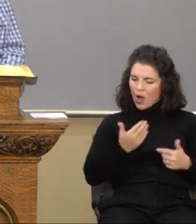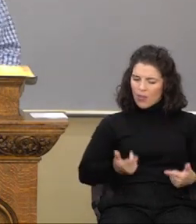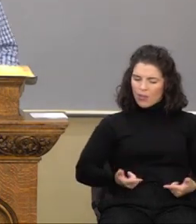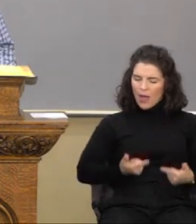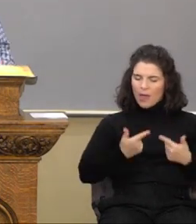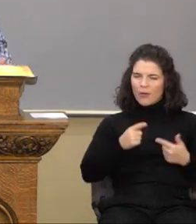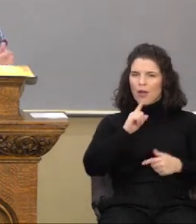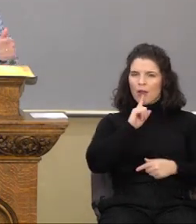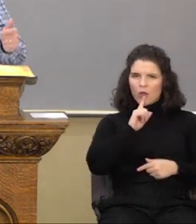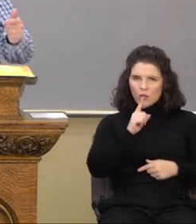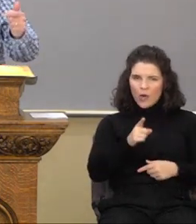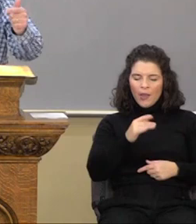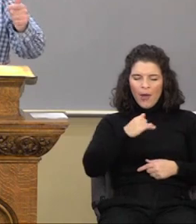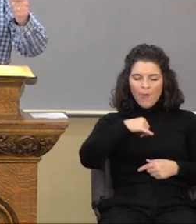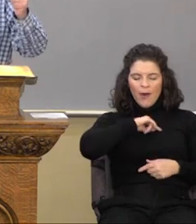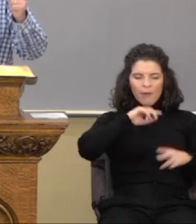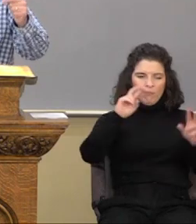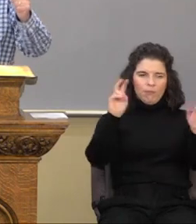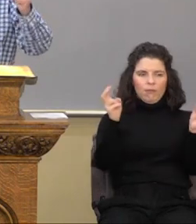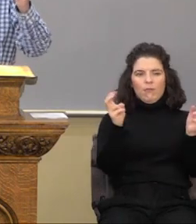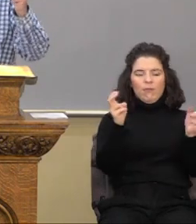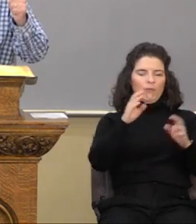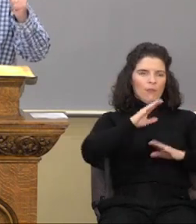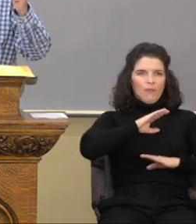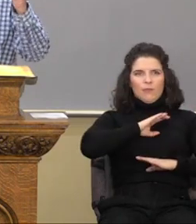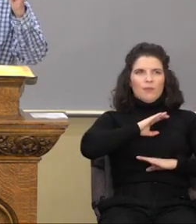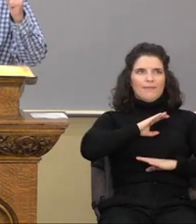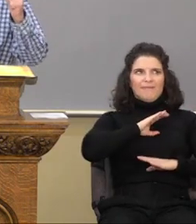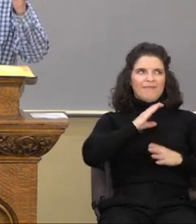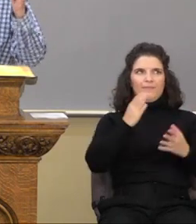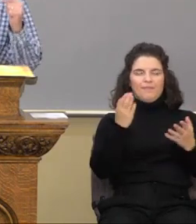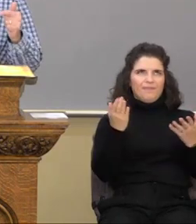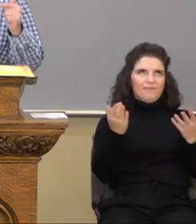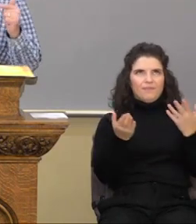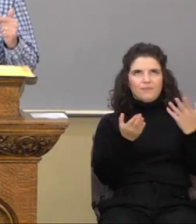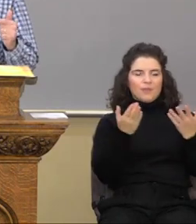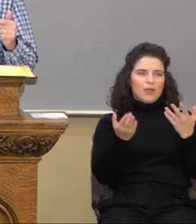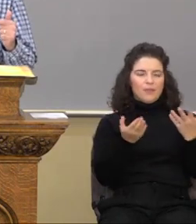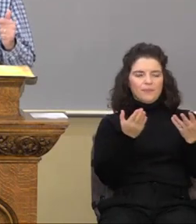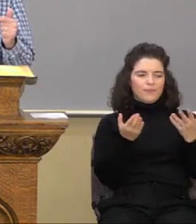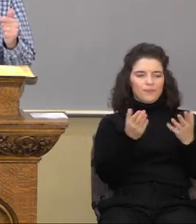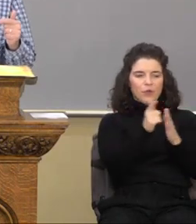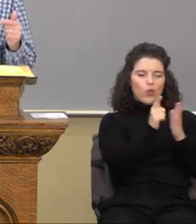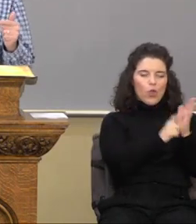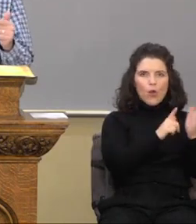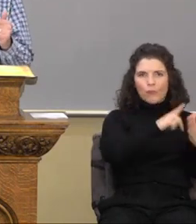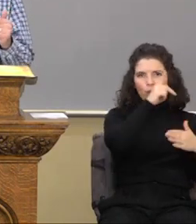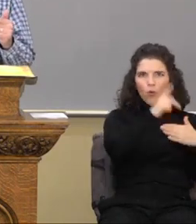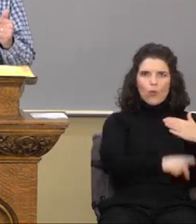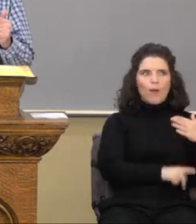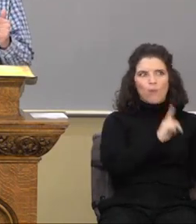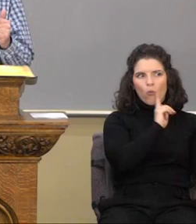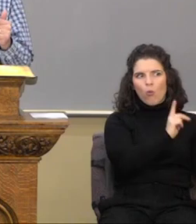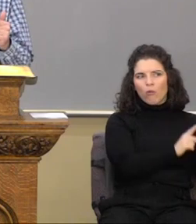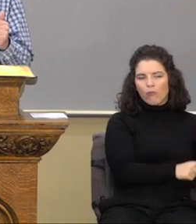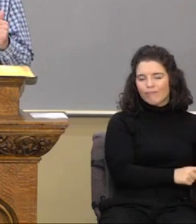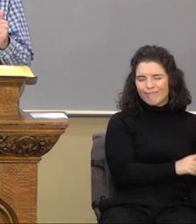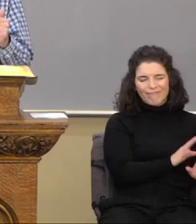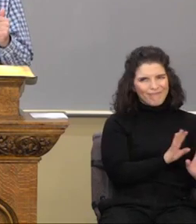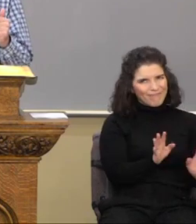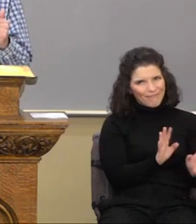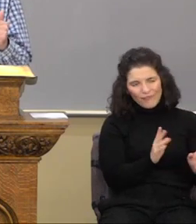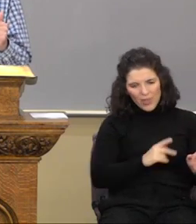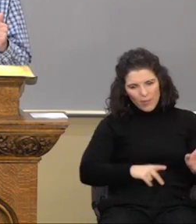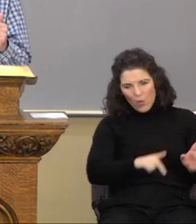and ensure that we are, quote, fulfilling the precepts of the law program. Paul is not